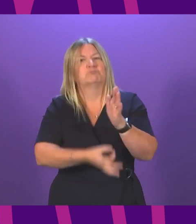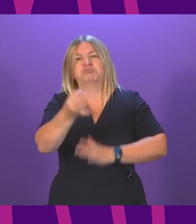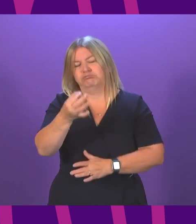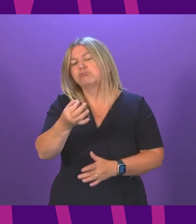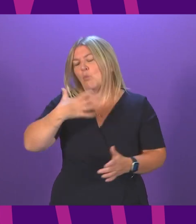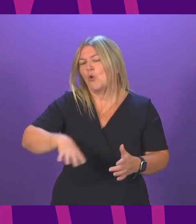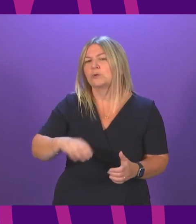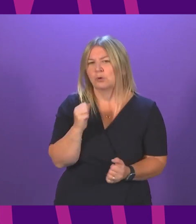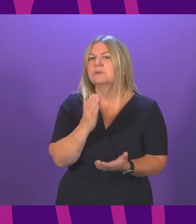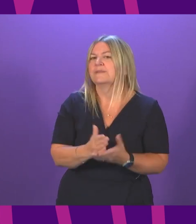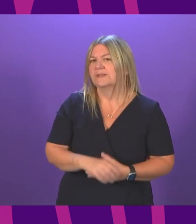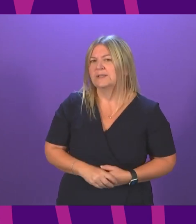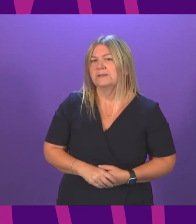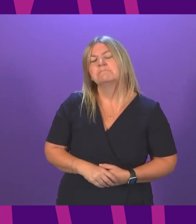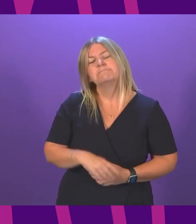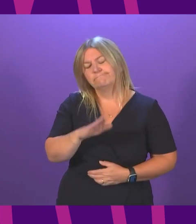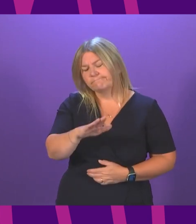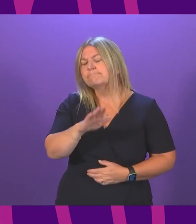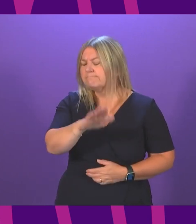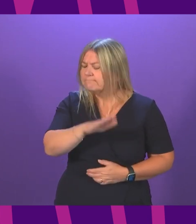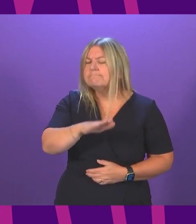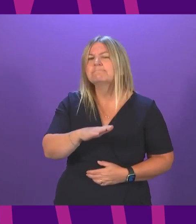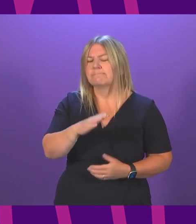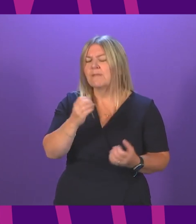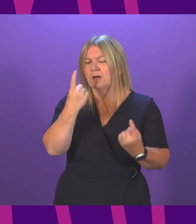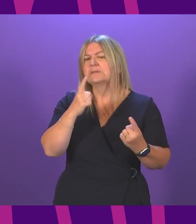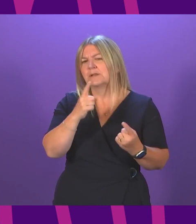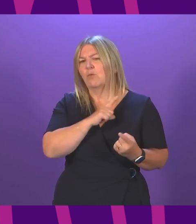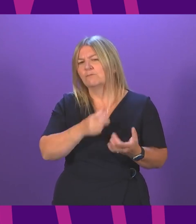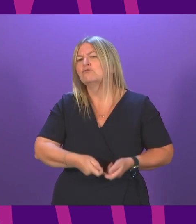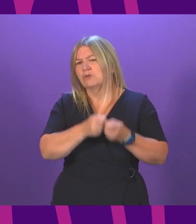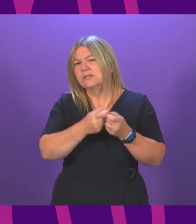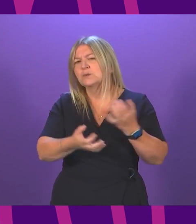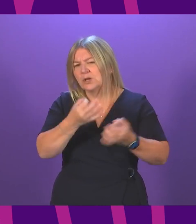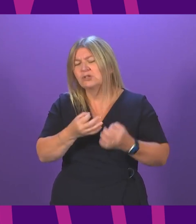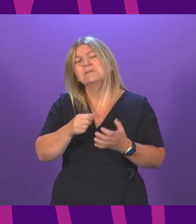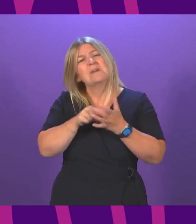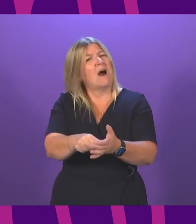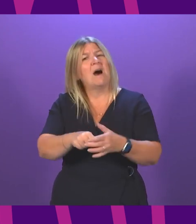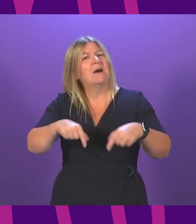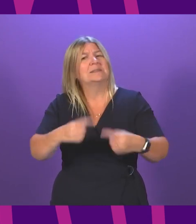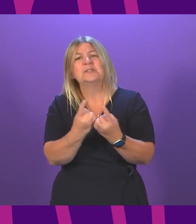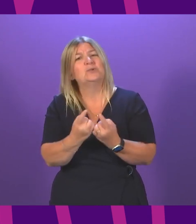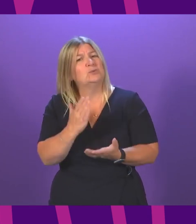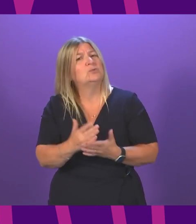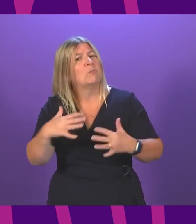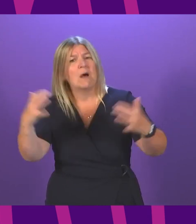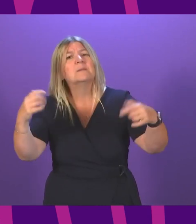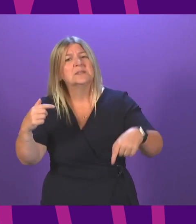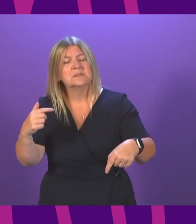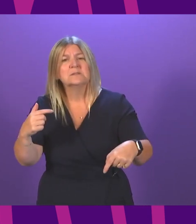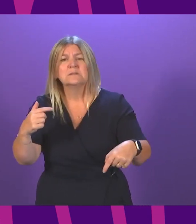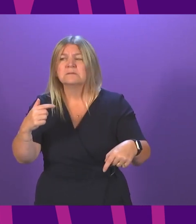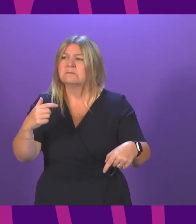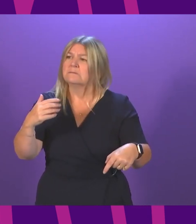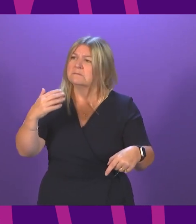I absolutely respect and sympathise with the sentiment behind that question. But there is a really hard issue for us here in this Parliament. Every time